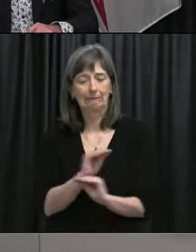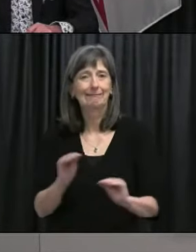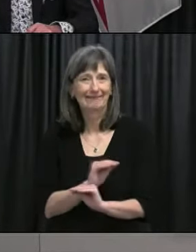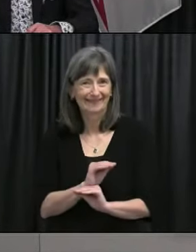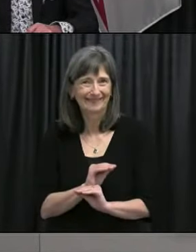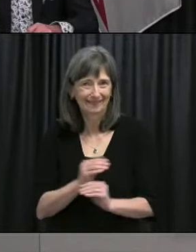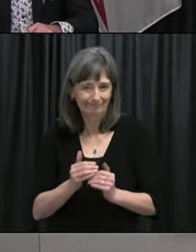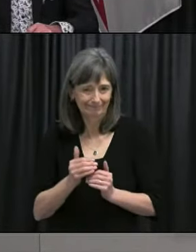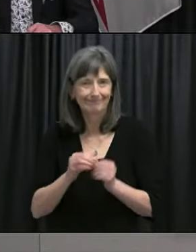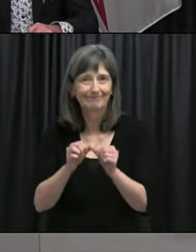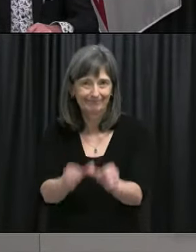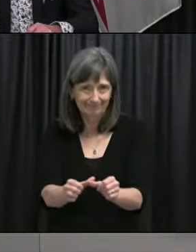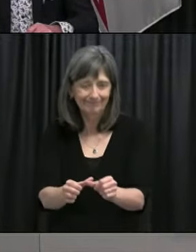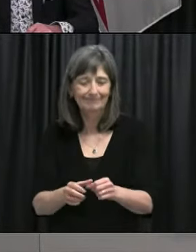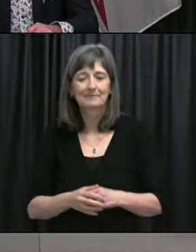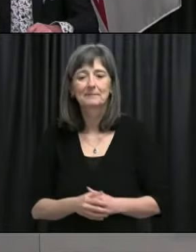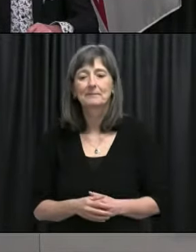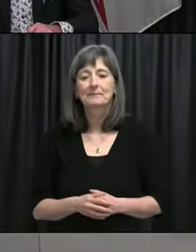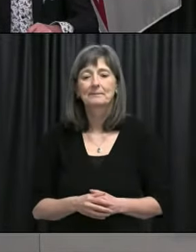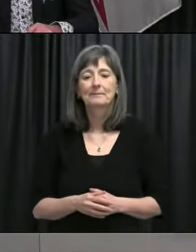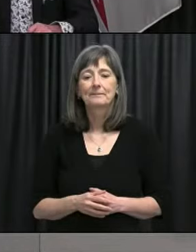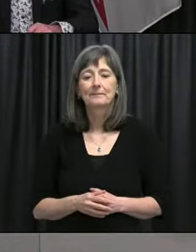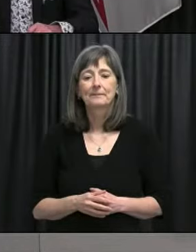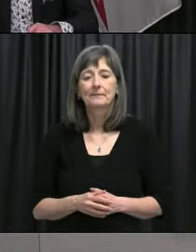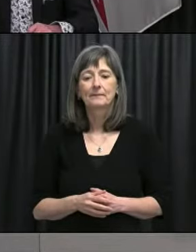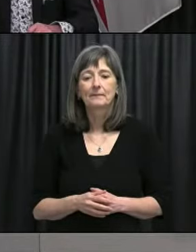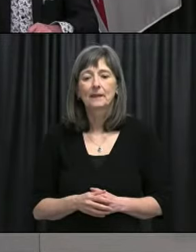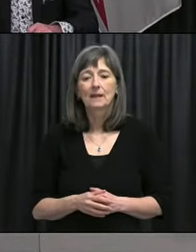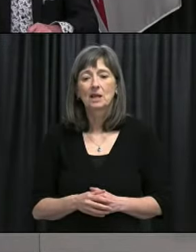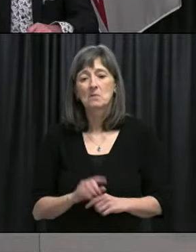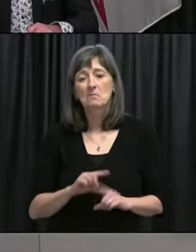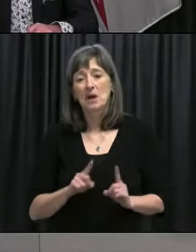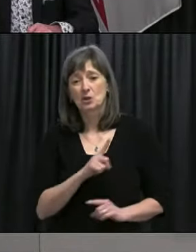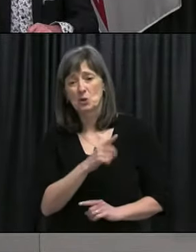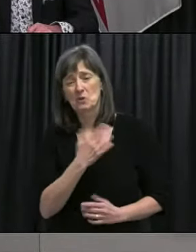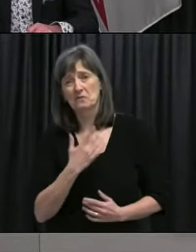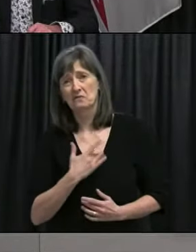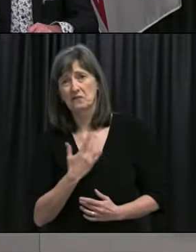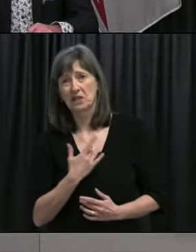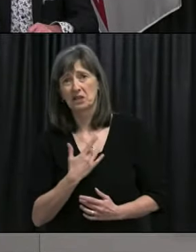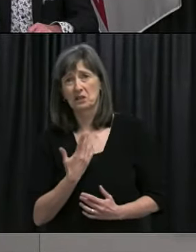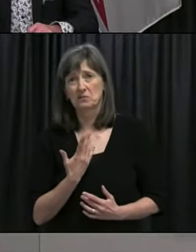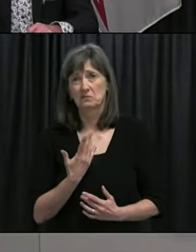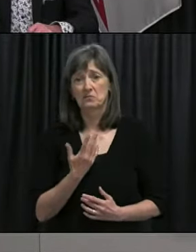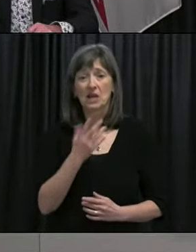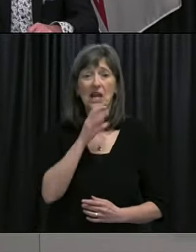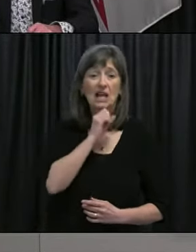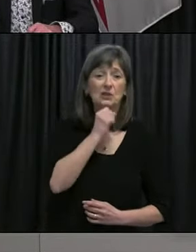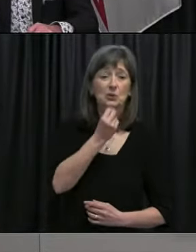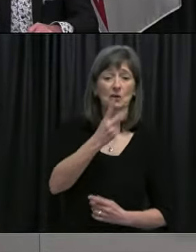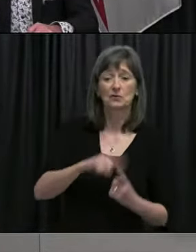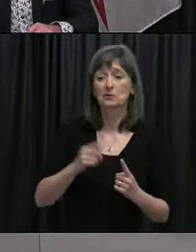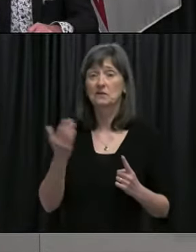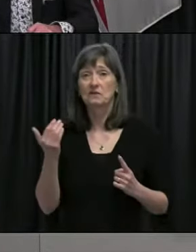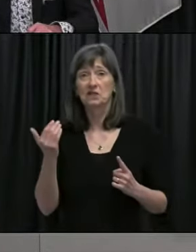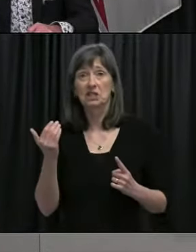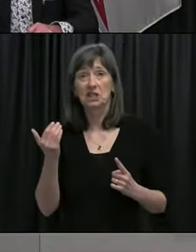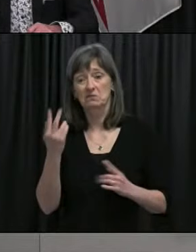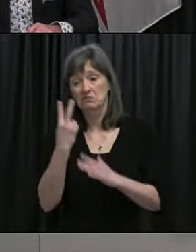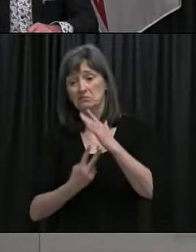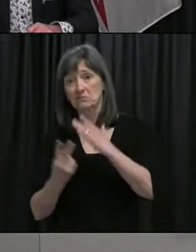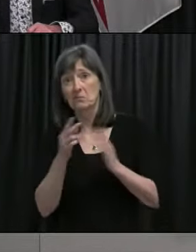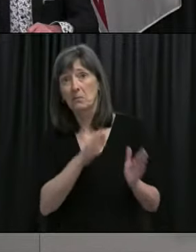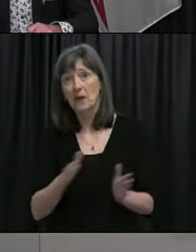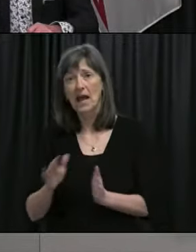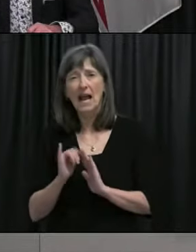in your estimation, what could we potentially see this rollout look like for the 12 to 15-year-olds? For example, will we see